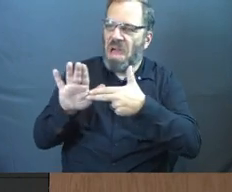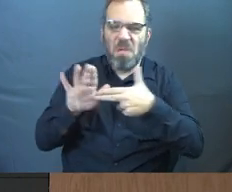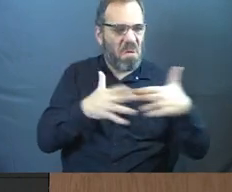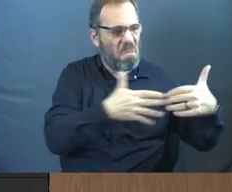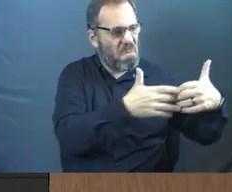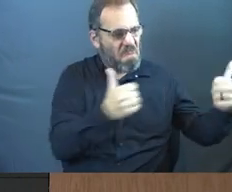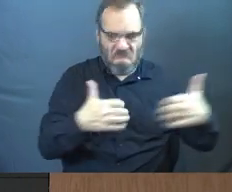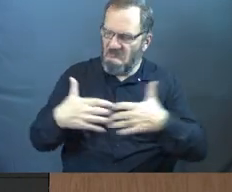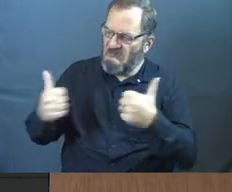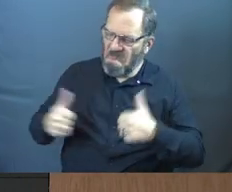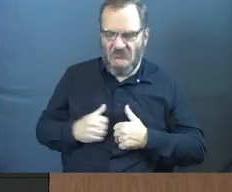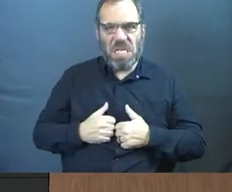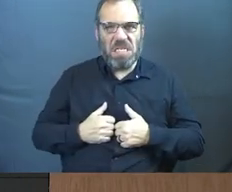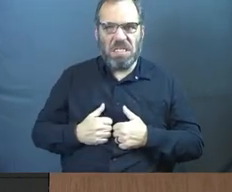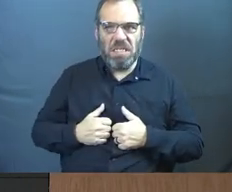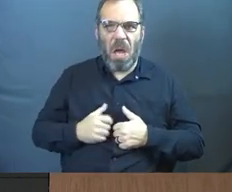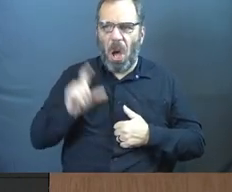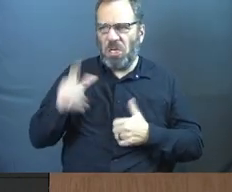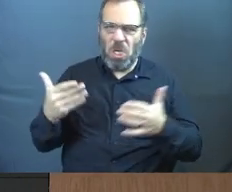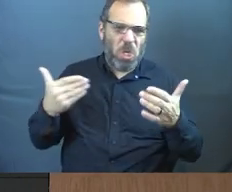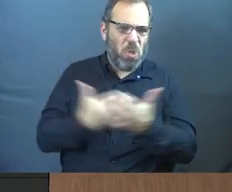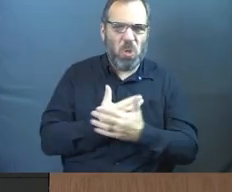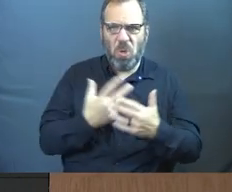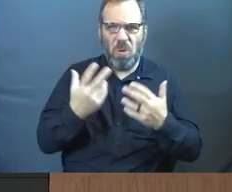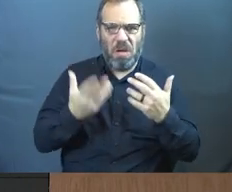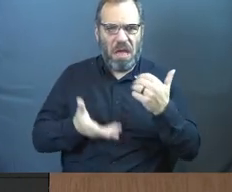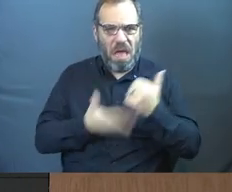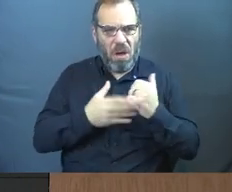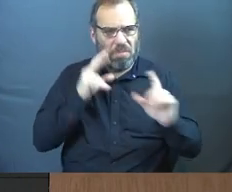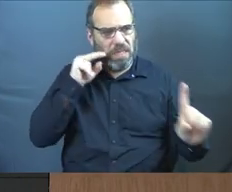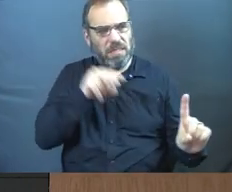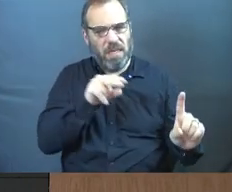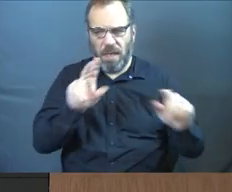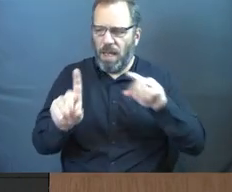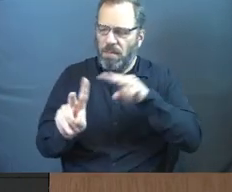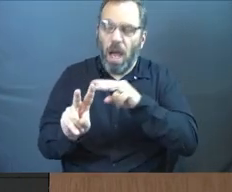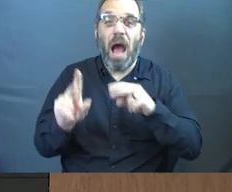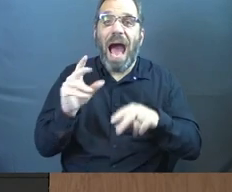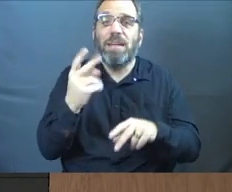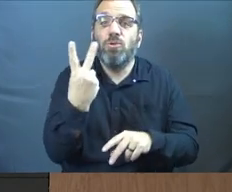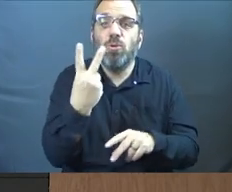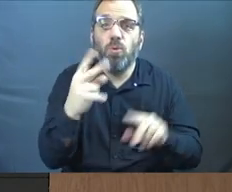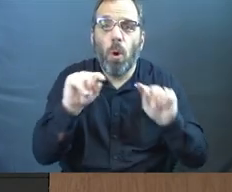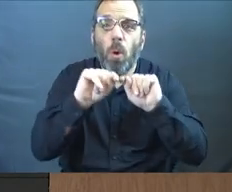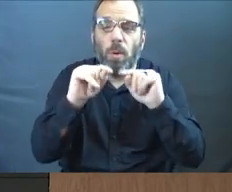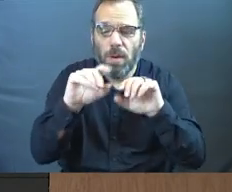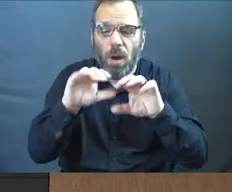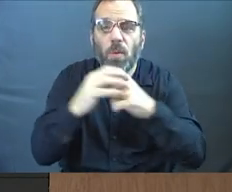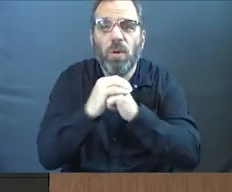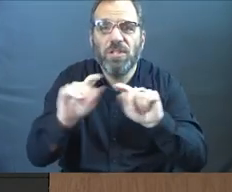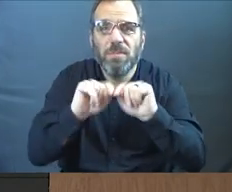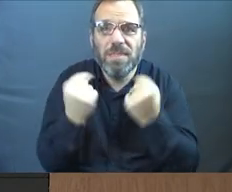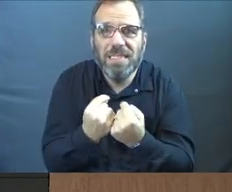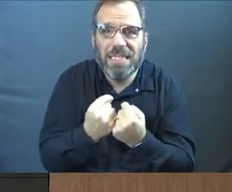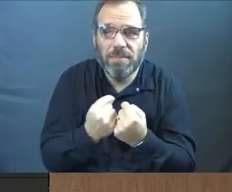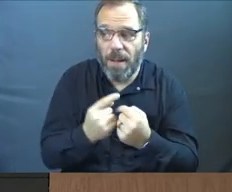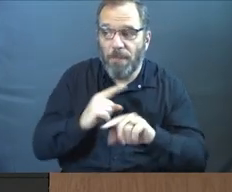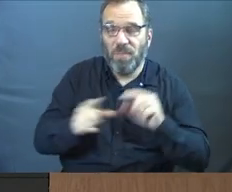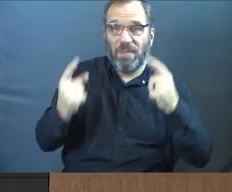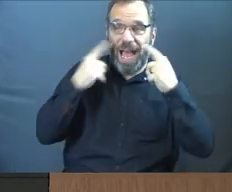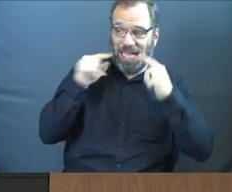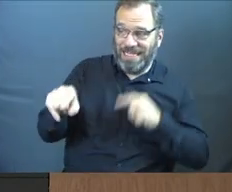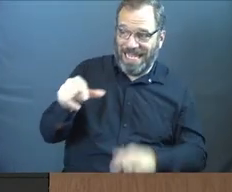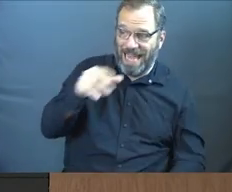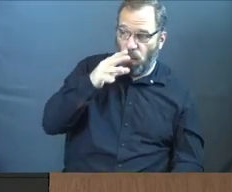and separating people out? See, we need new eyes to see people. I love those two worship team members. See, they had different eyes